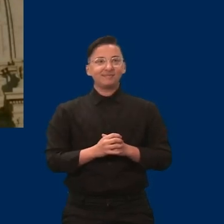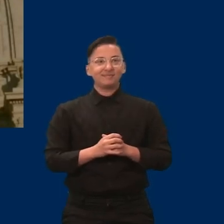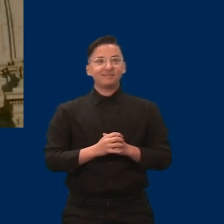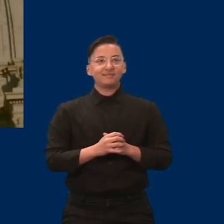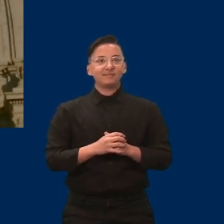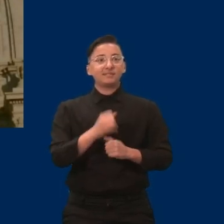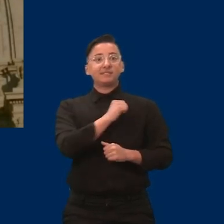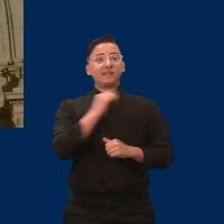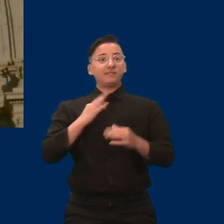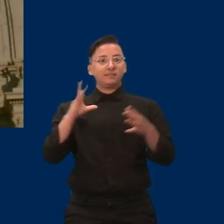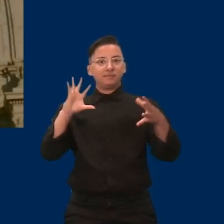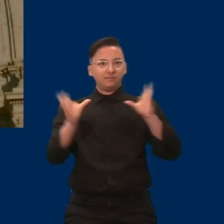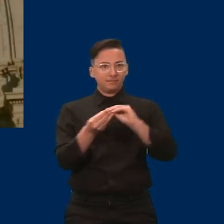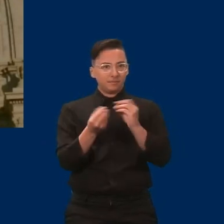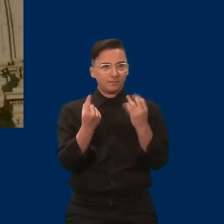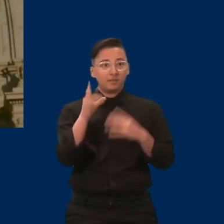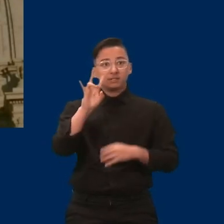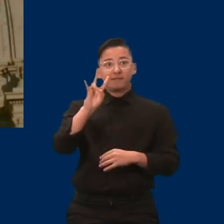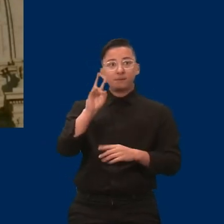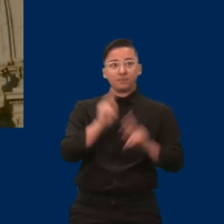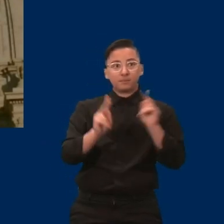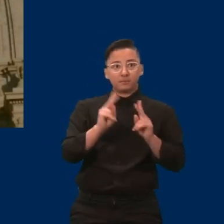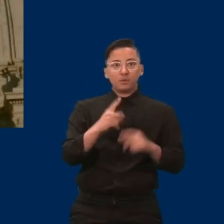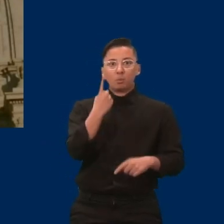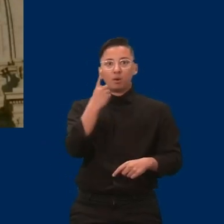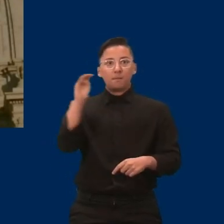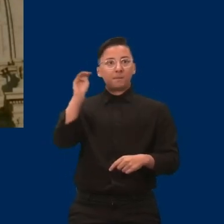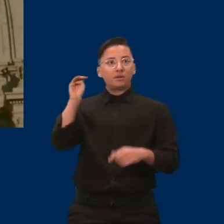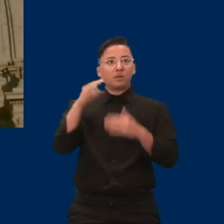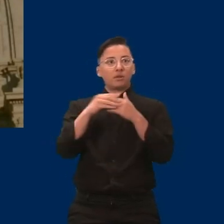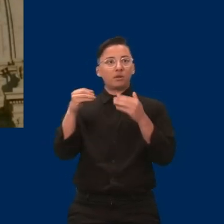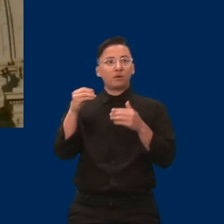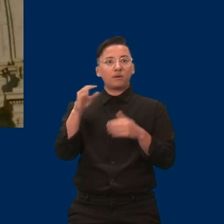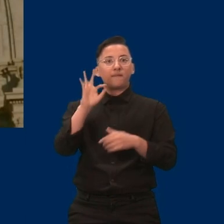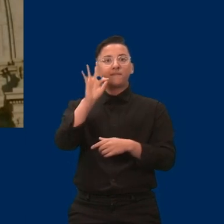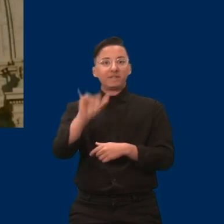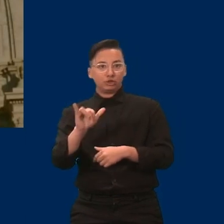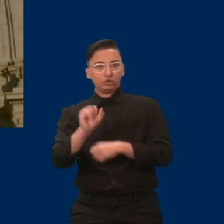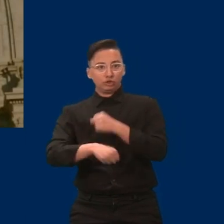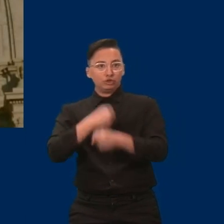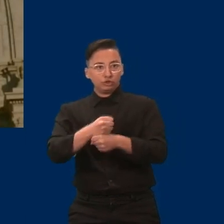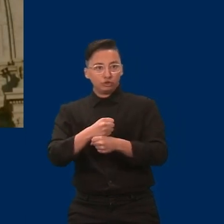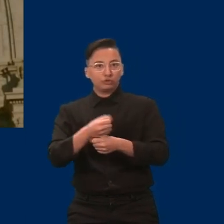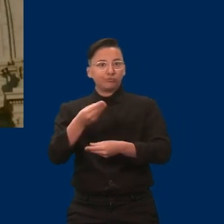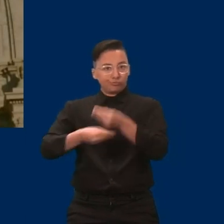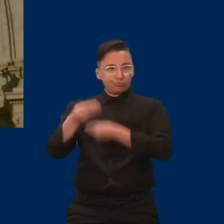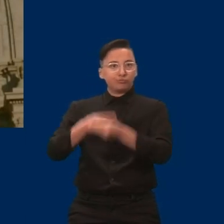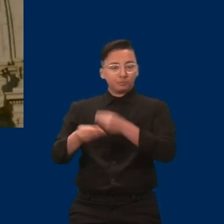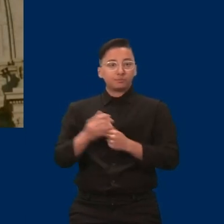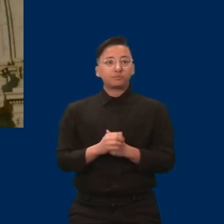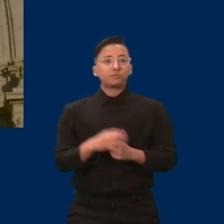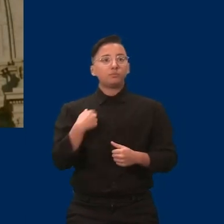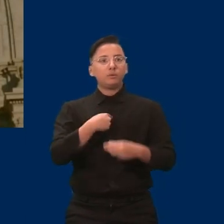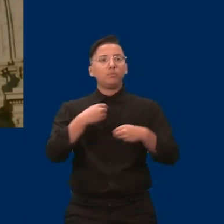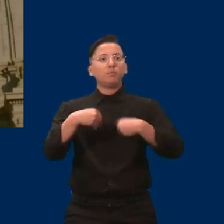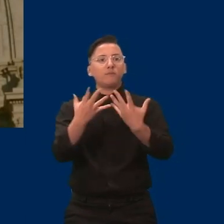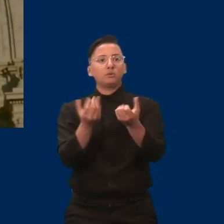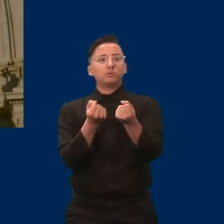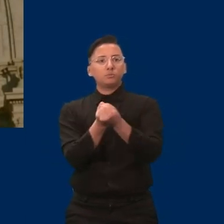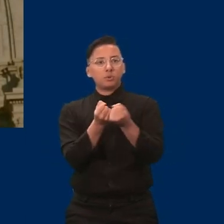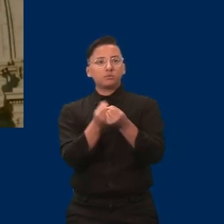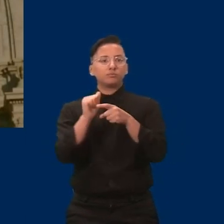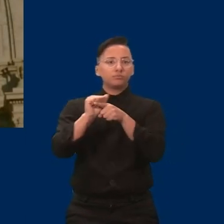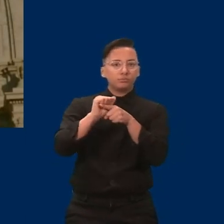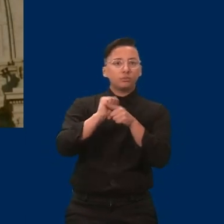million dollar per fiscal year budget, provides technical assistance on disability rights and laws, training on disability culture,